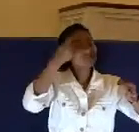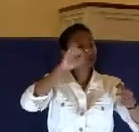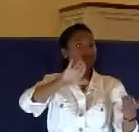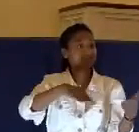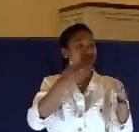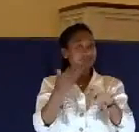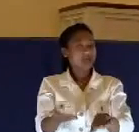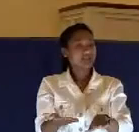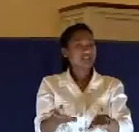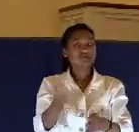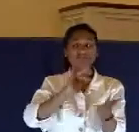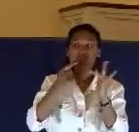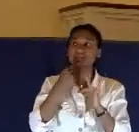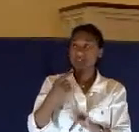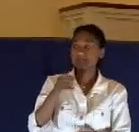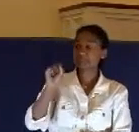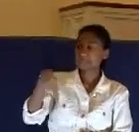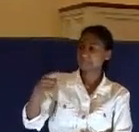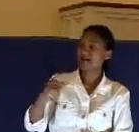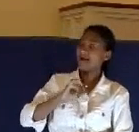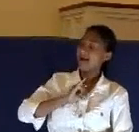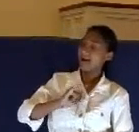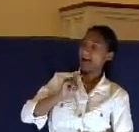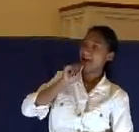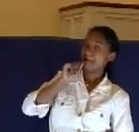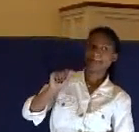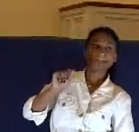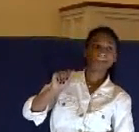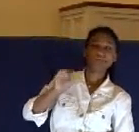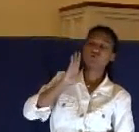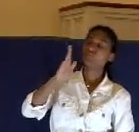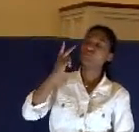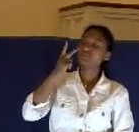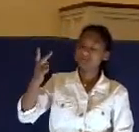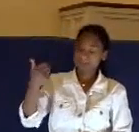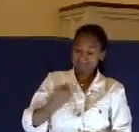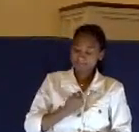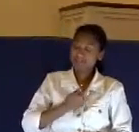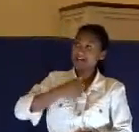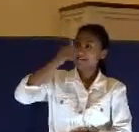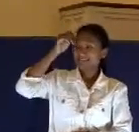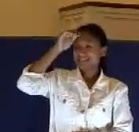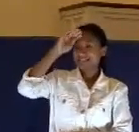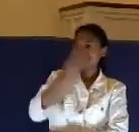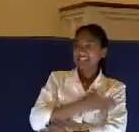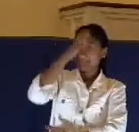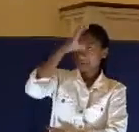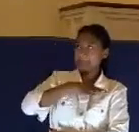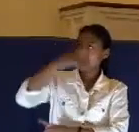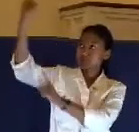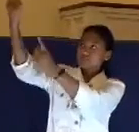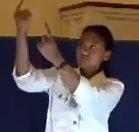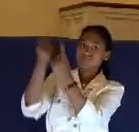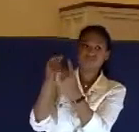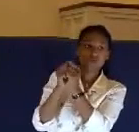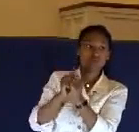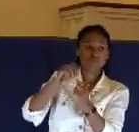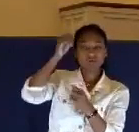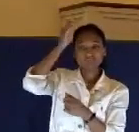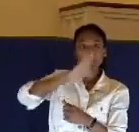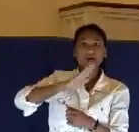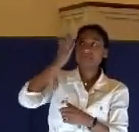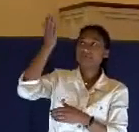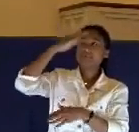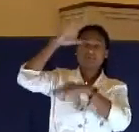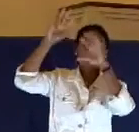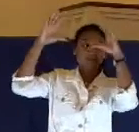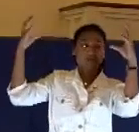says, I am, and ye shall see the son of man sitting on the right hand of power, coming in the clouds of glory. Here, Jesus is quoting from Daniel 7,